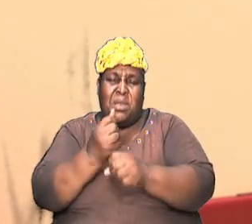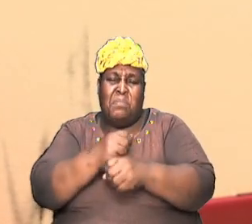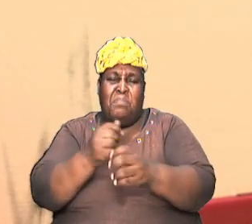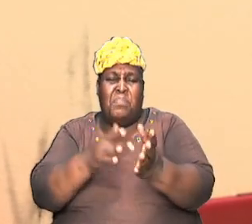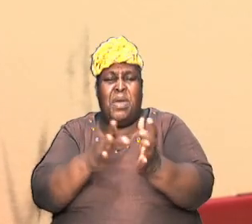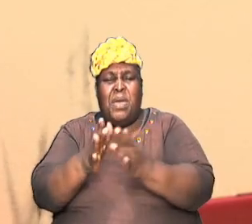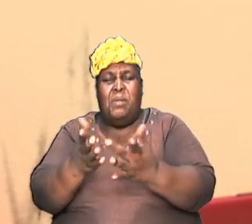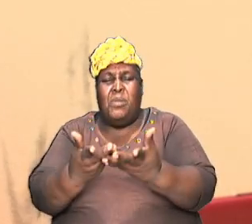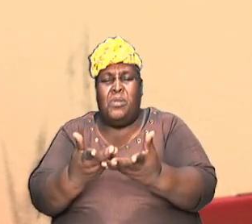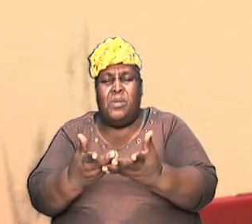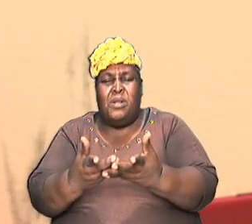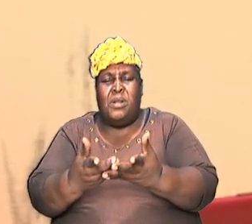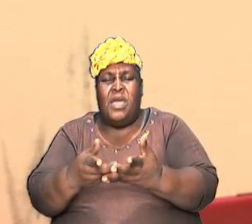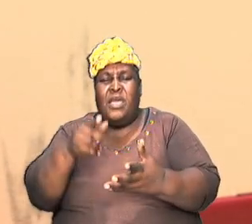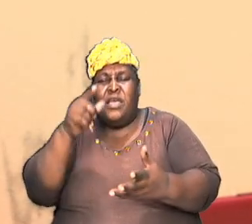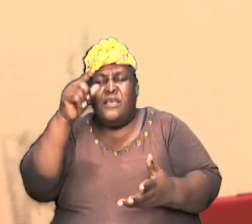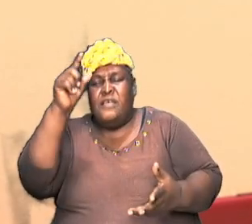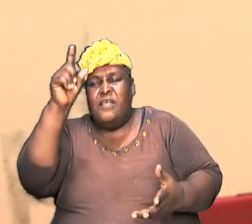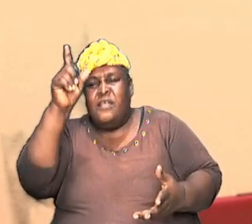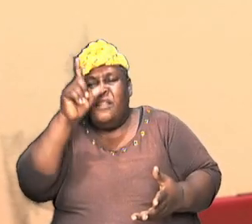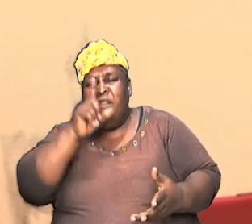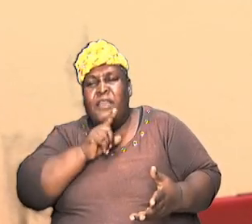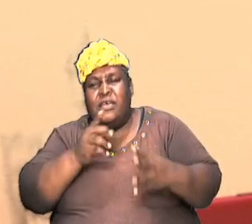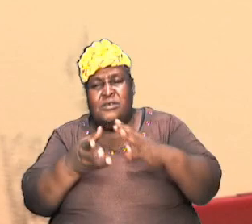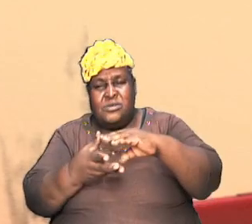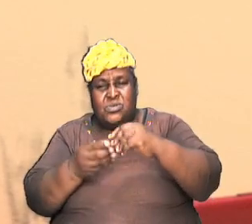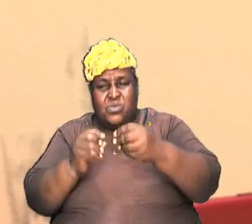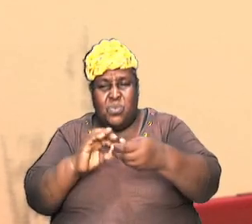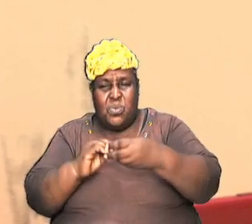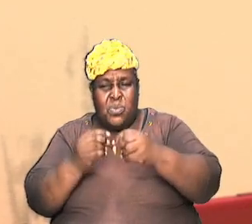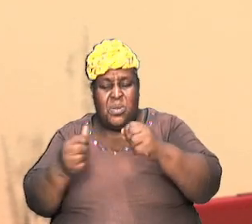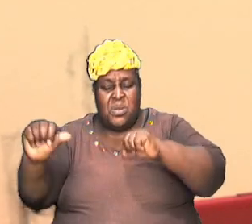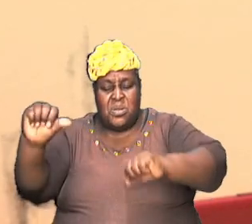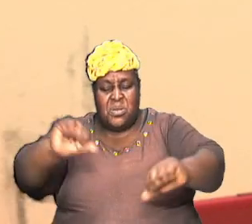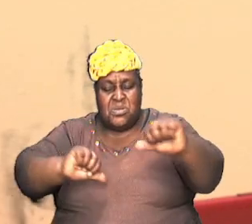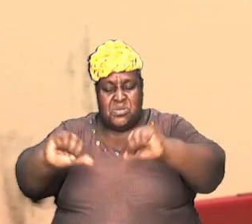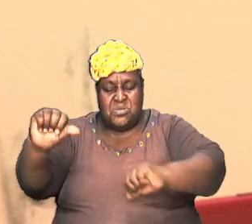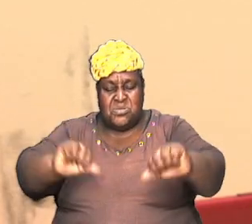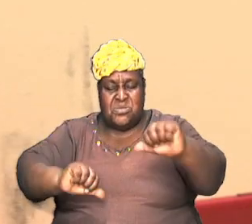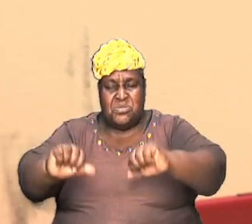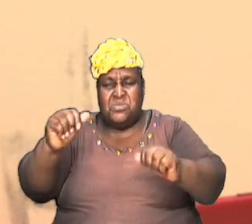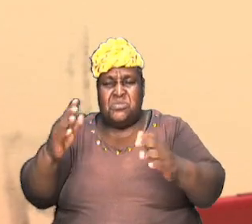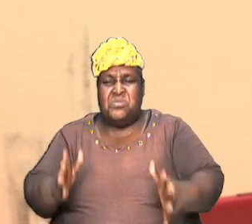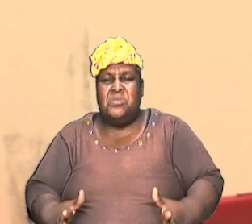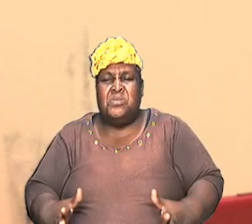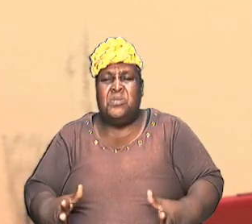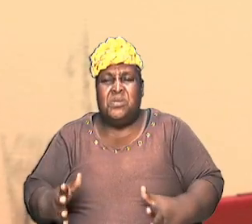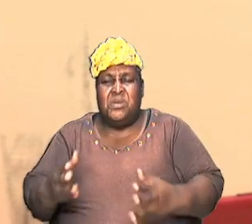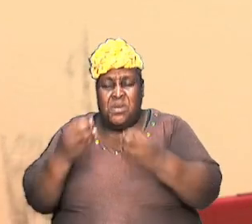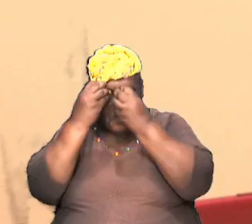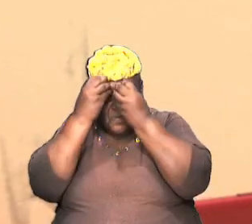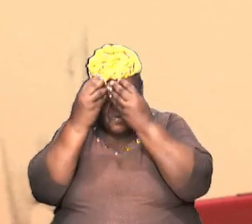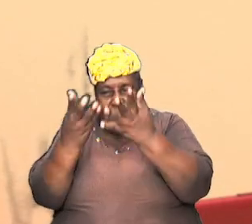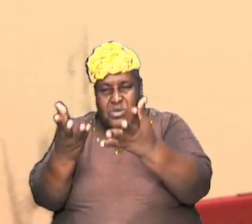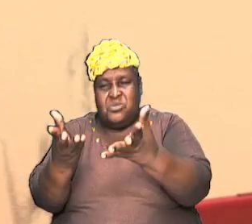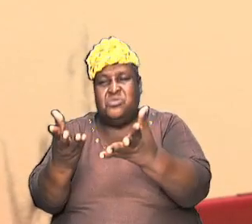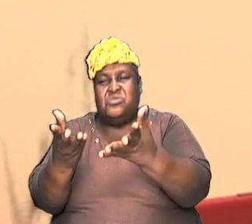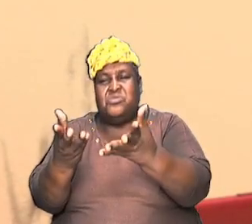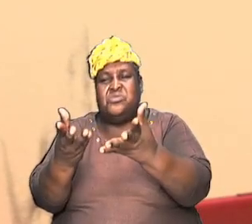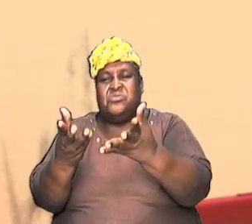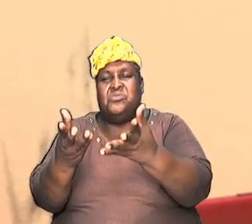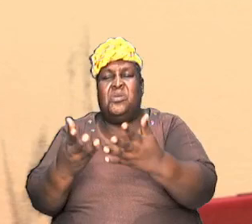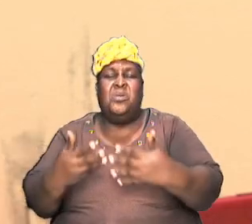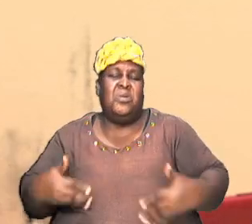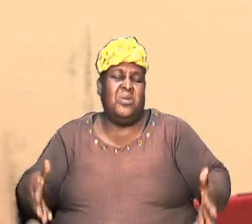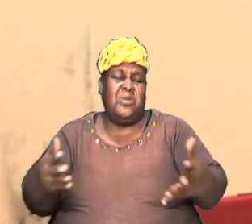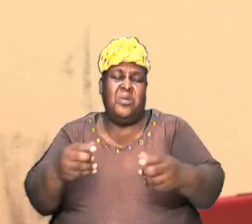scientific, rationalizing information as to how we came about here it is in a